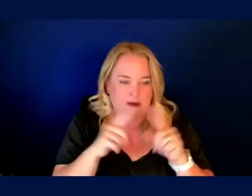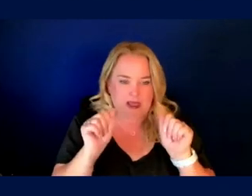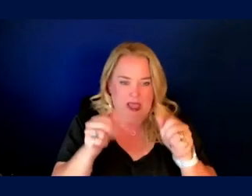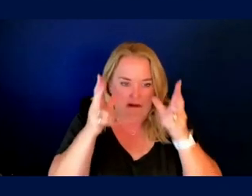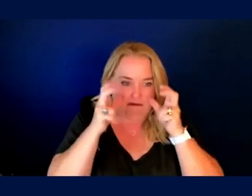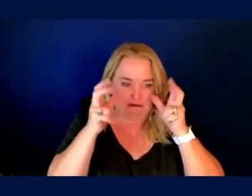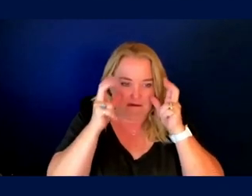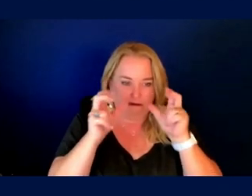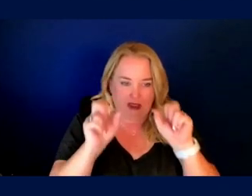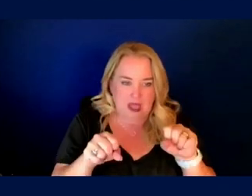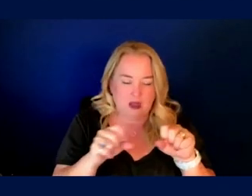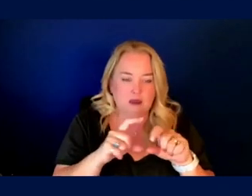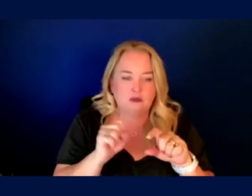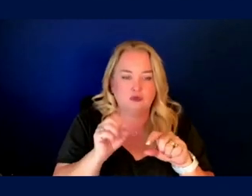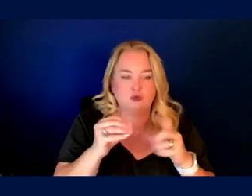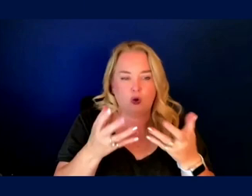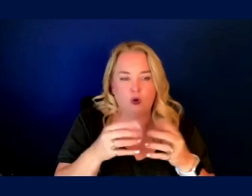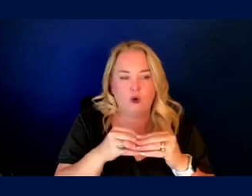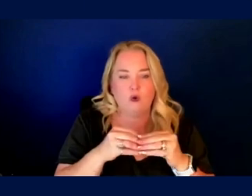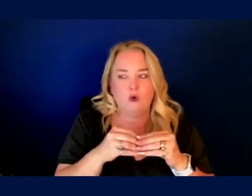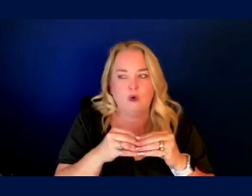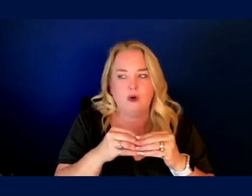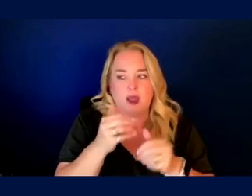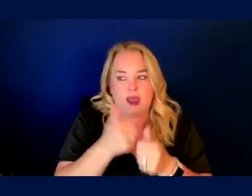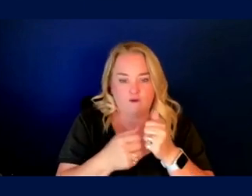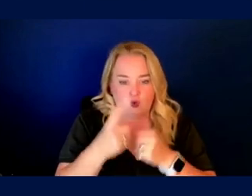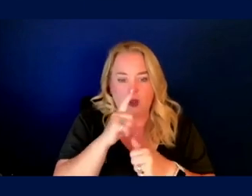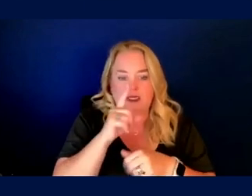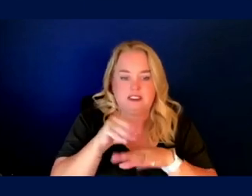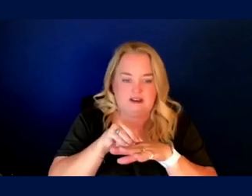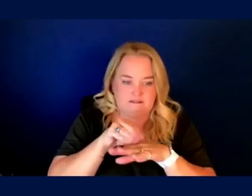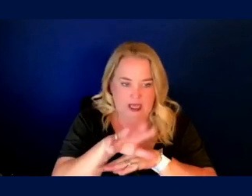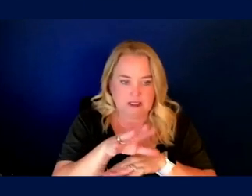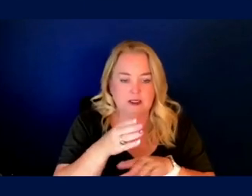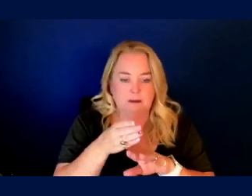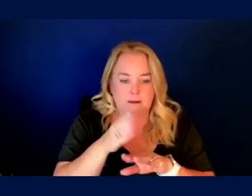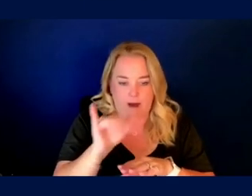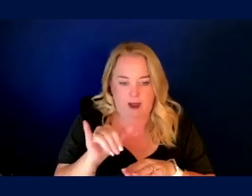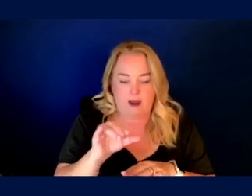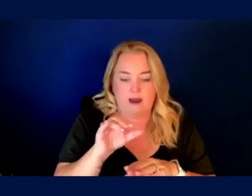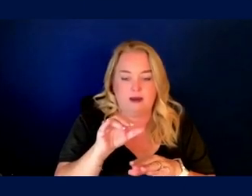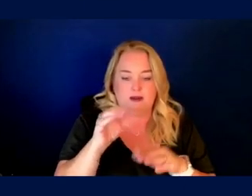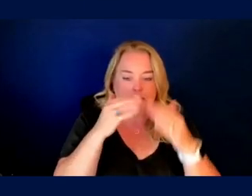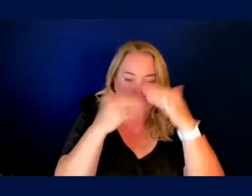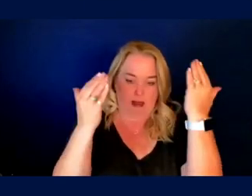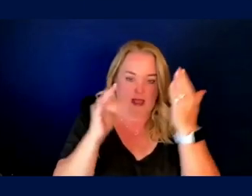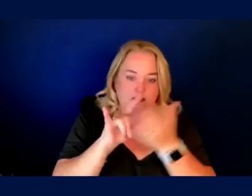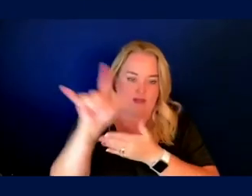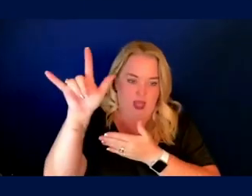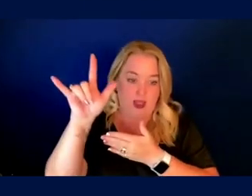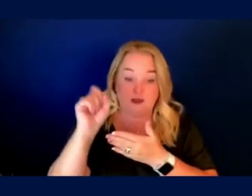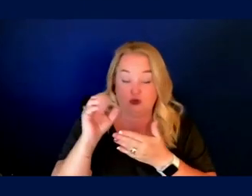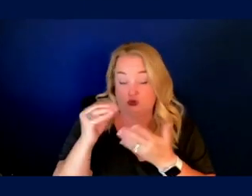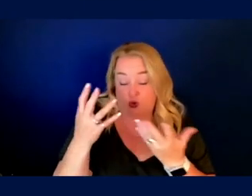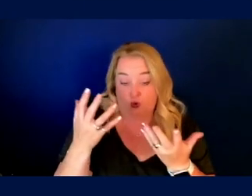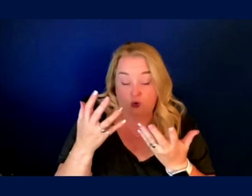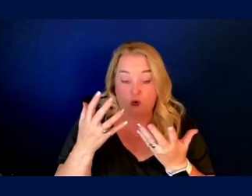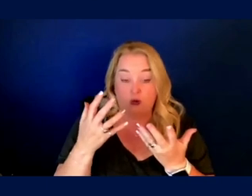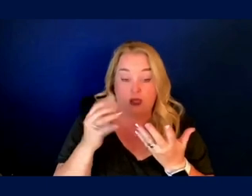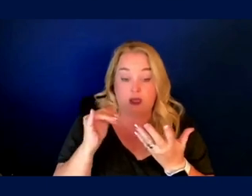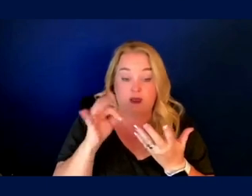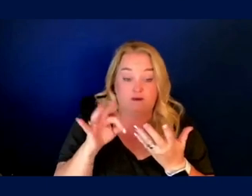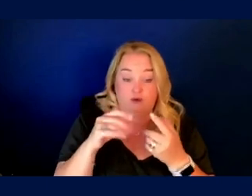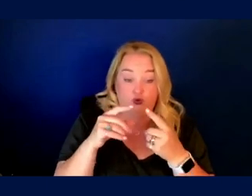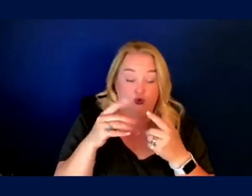But, um, you know, you know, everyone is affected by the space flight. You know, so far, you know, your sinuses